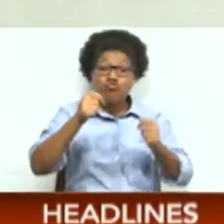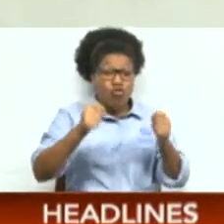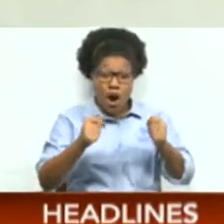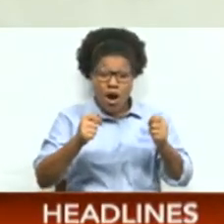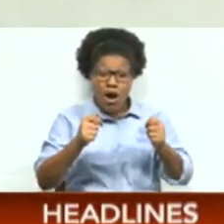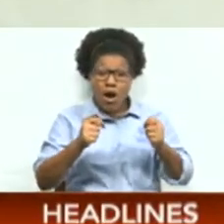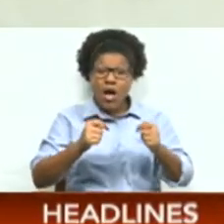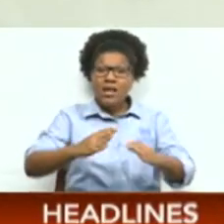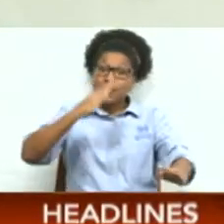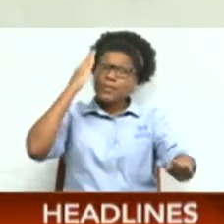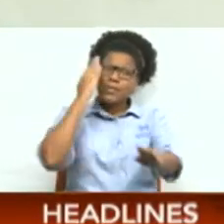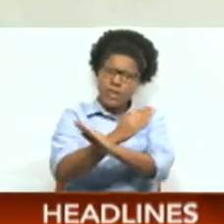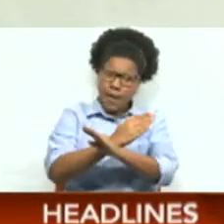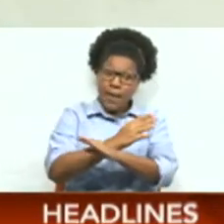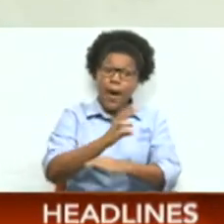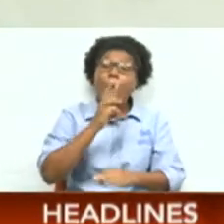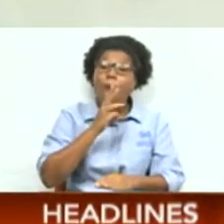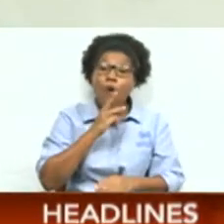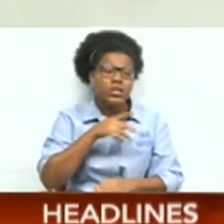preventing the water from reaching you,